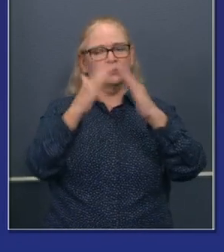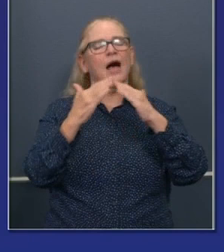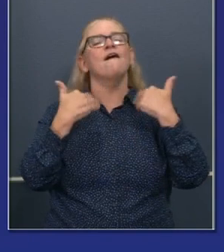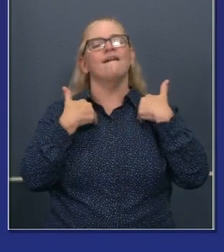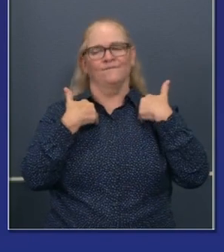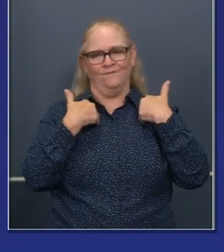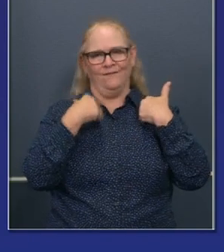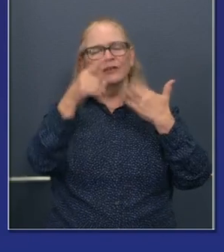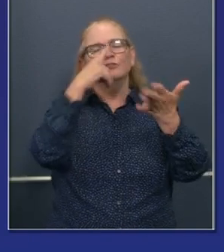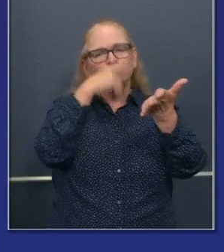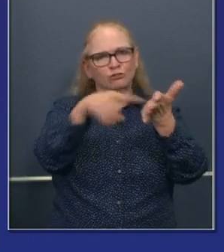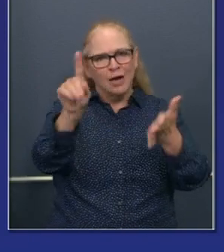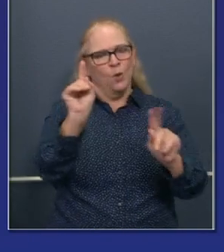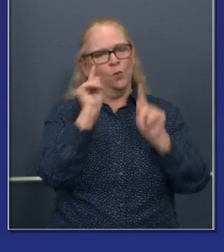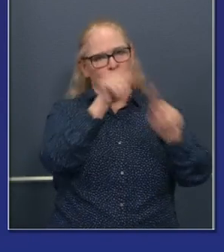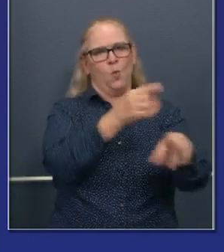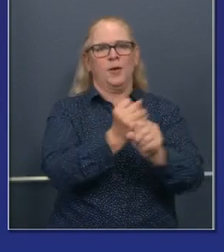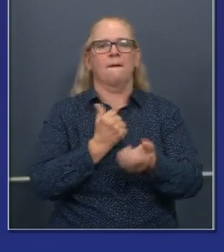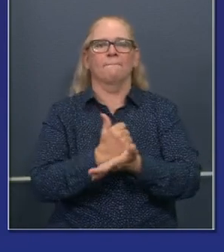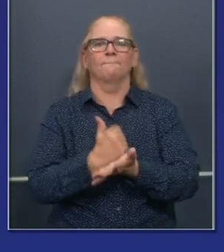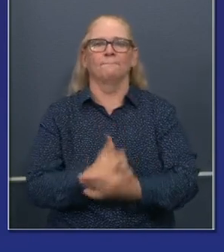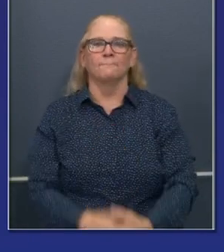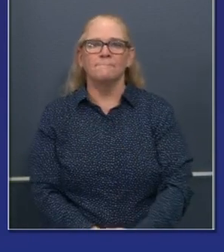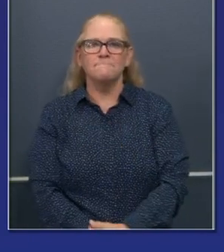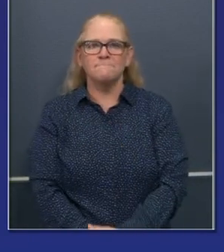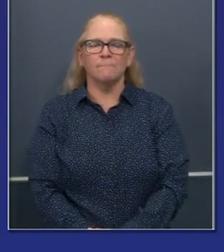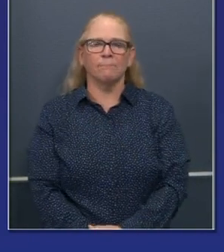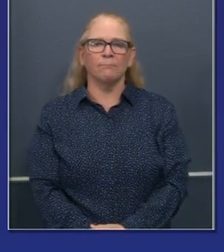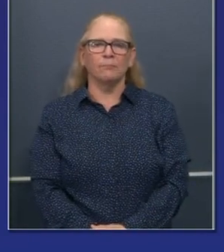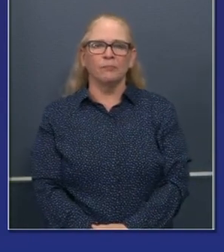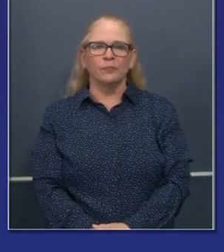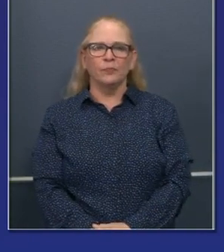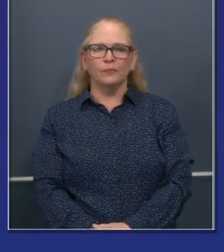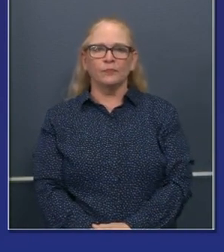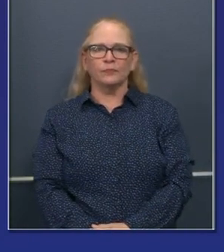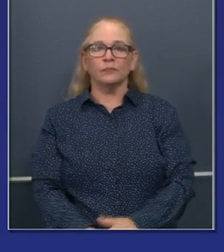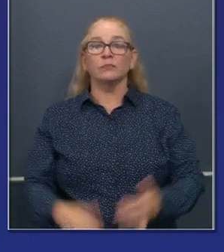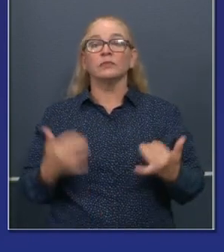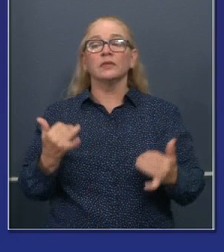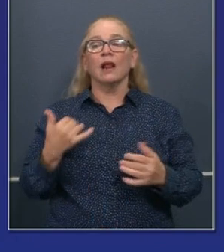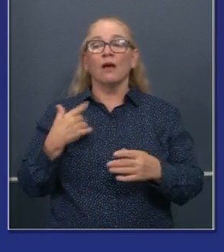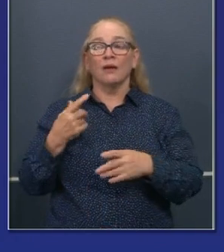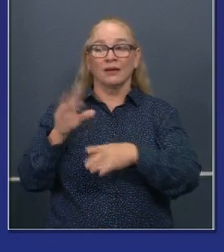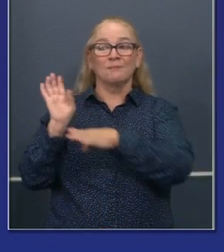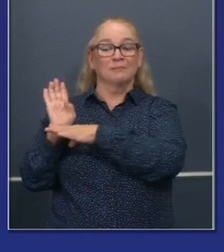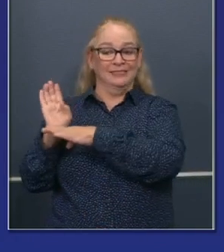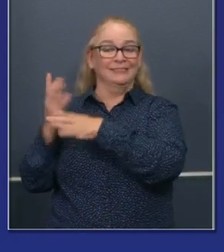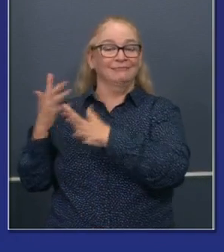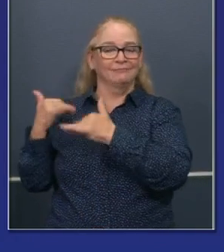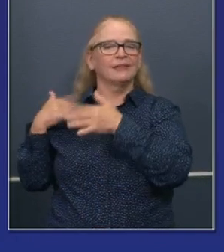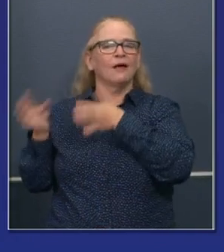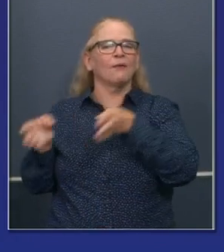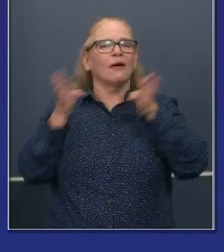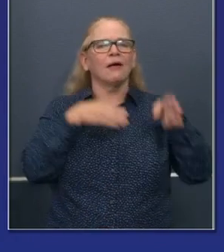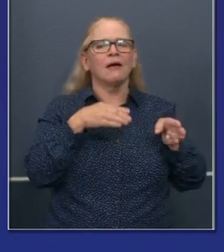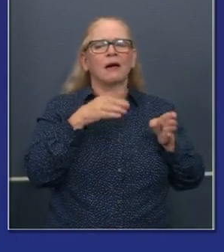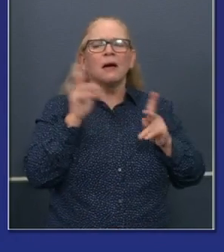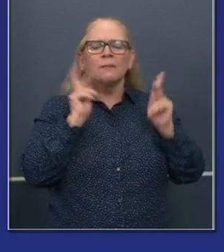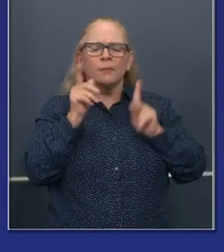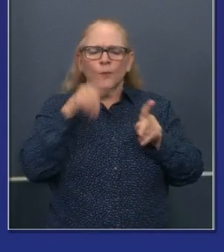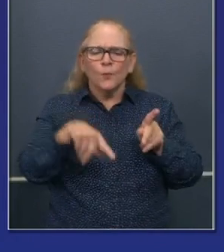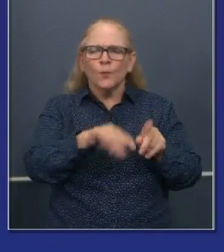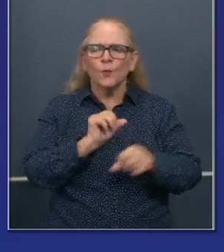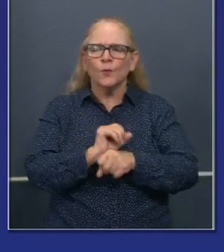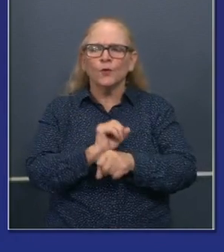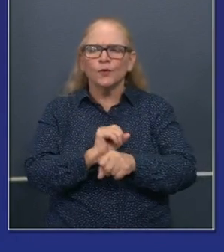can't talk about business, uh, without talking about workforce. And so it is, uh, incredibly important